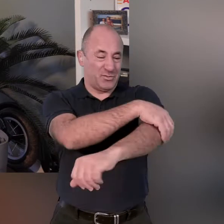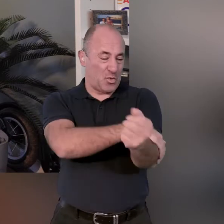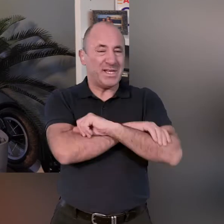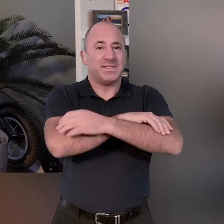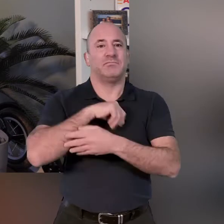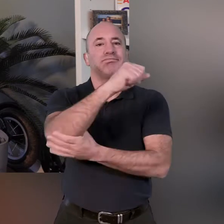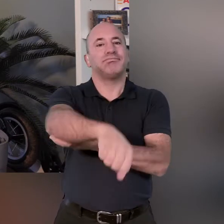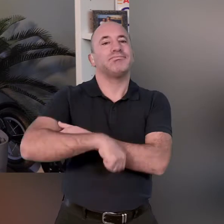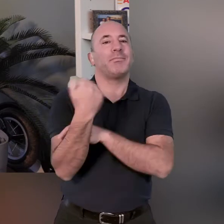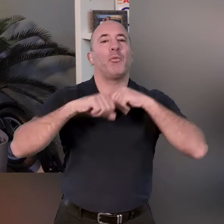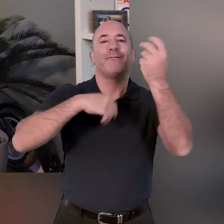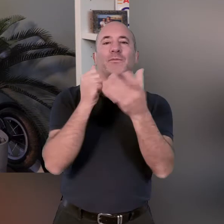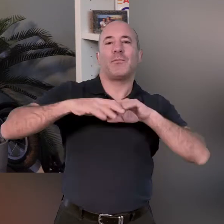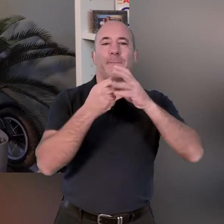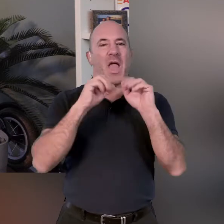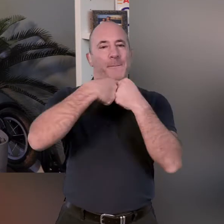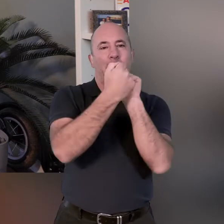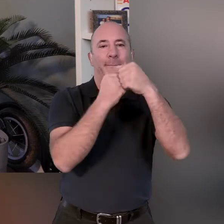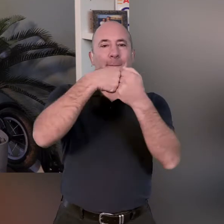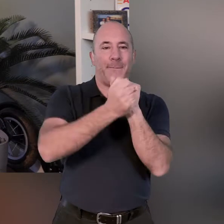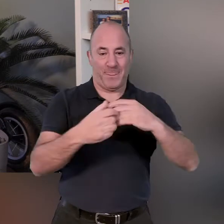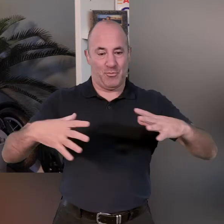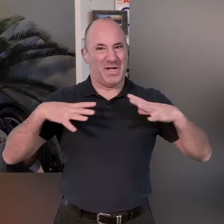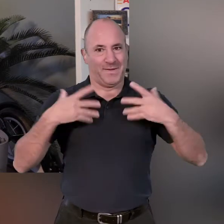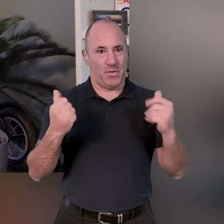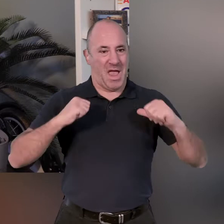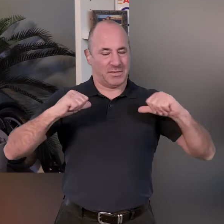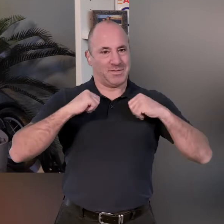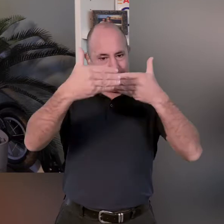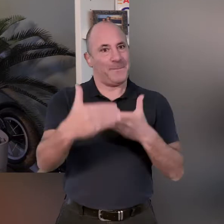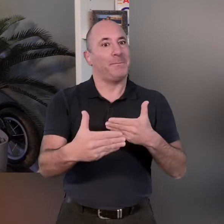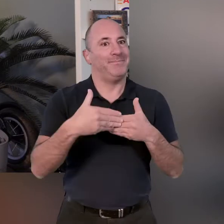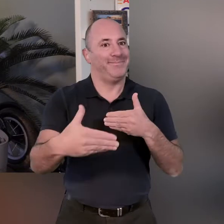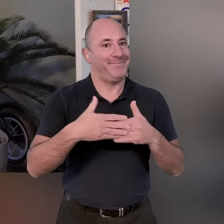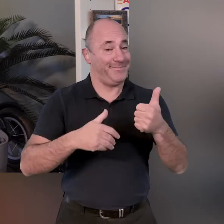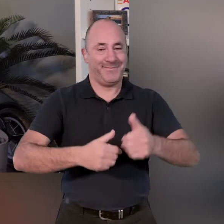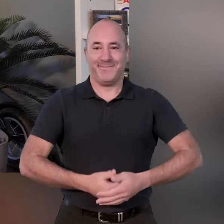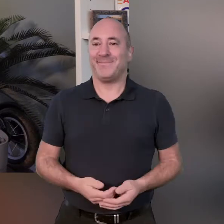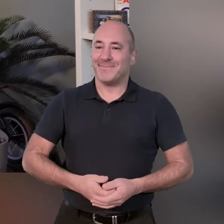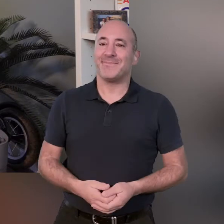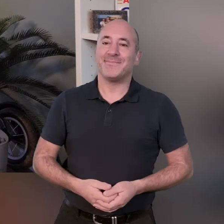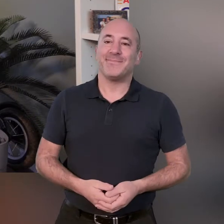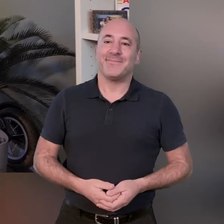getting joints activated getting them moving getting them ready for what we've got for them in store